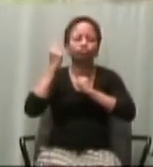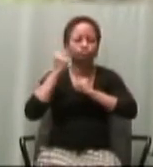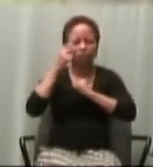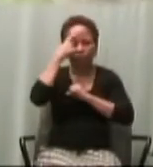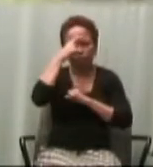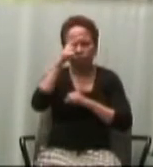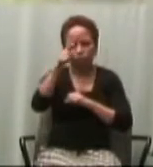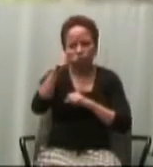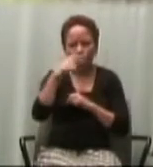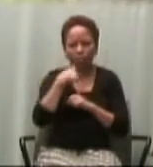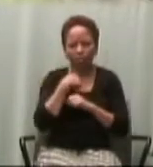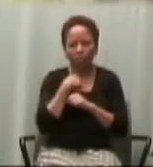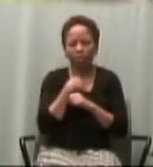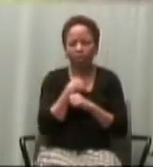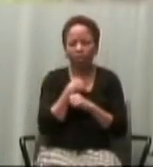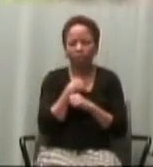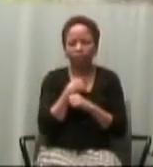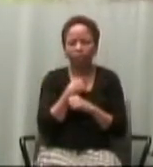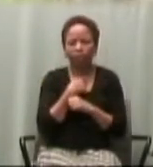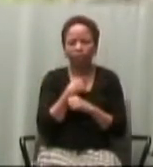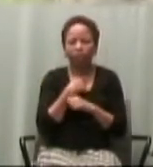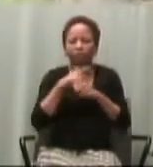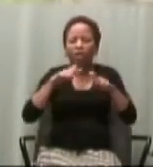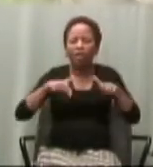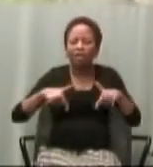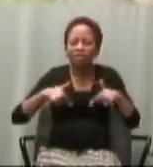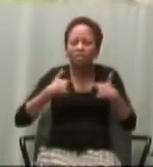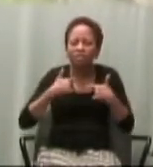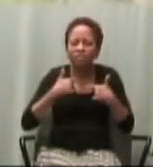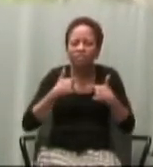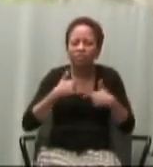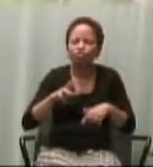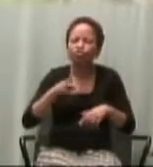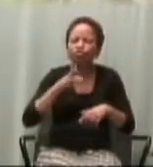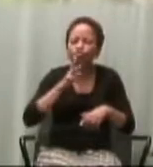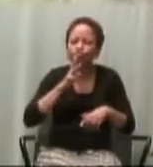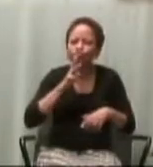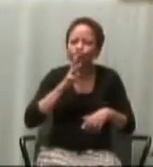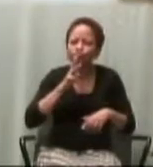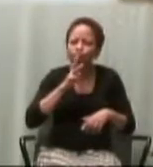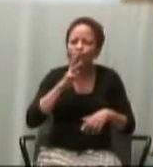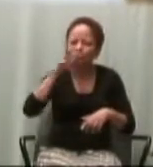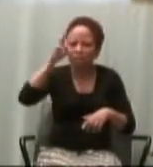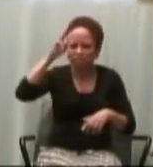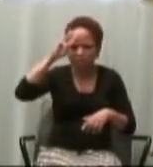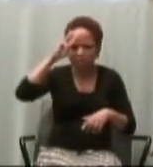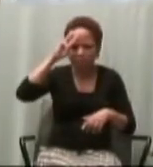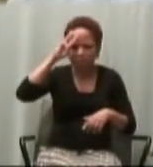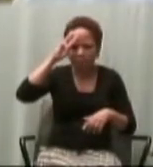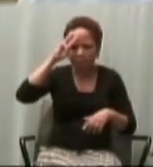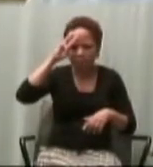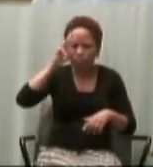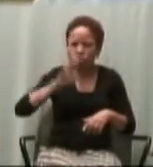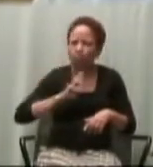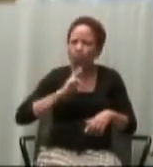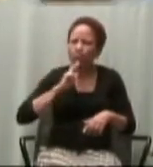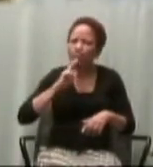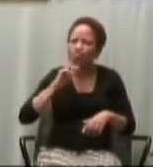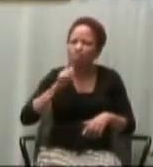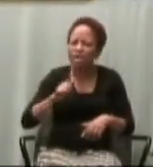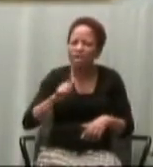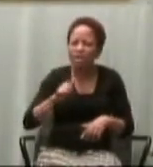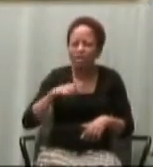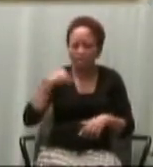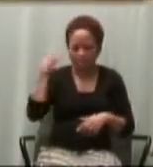to live that baptism which he has given which his son had received and